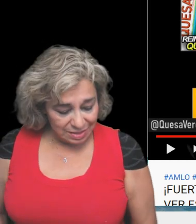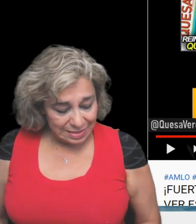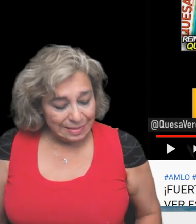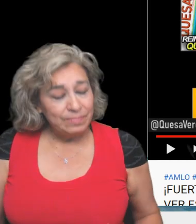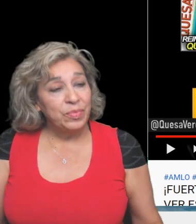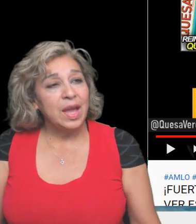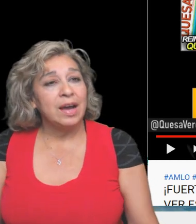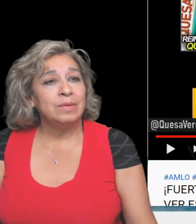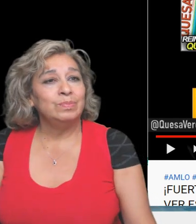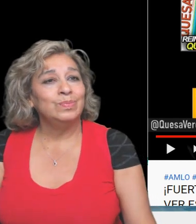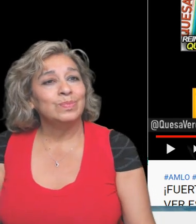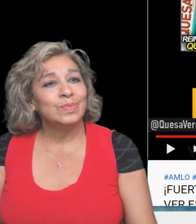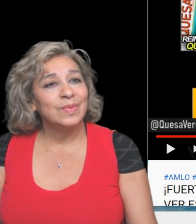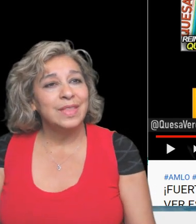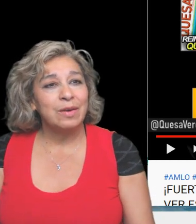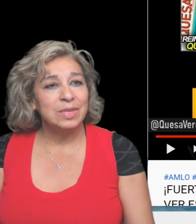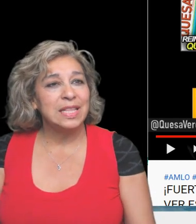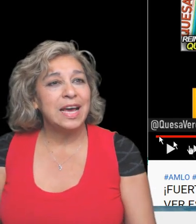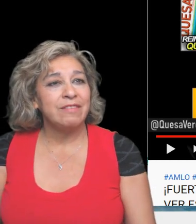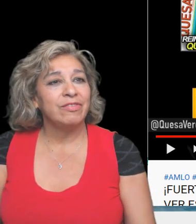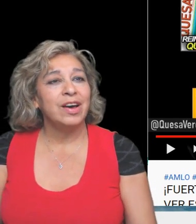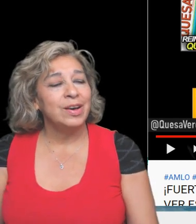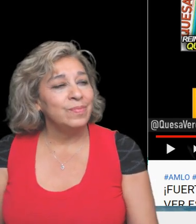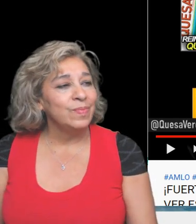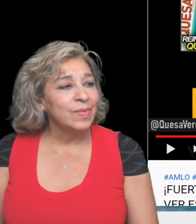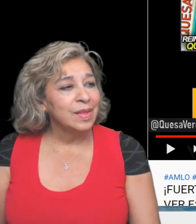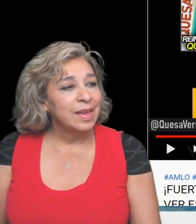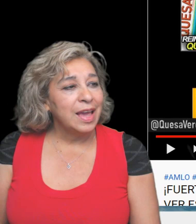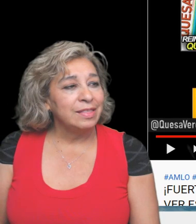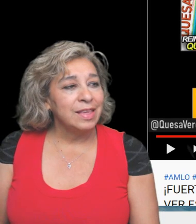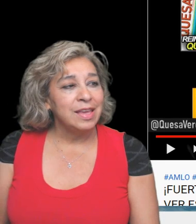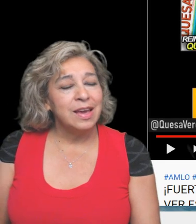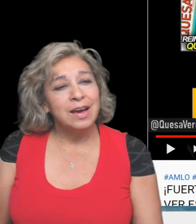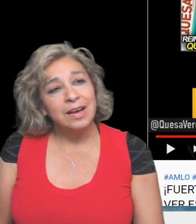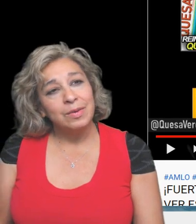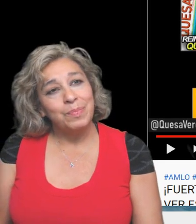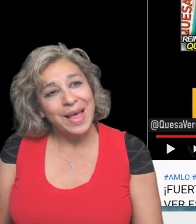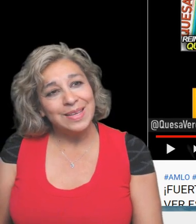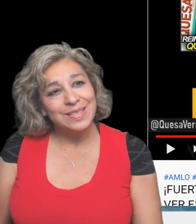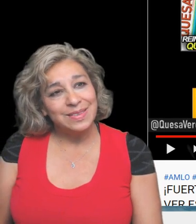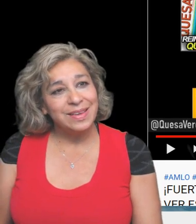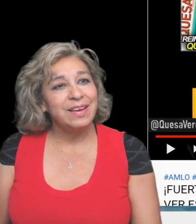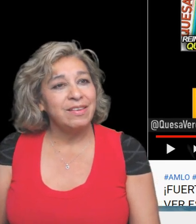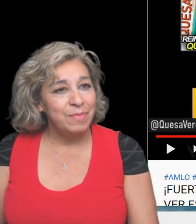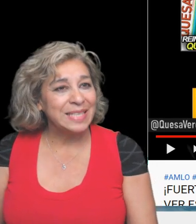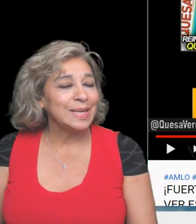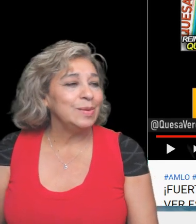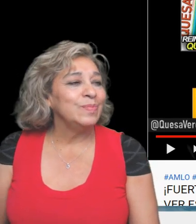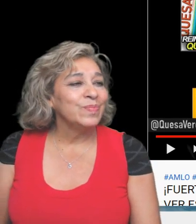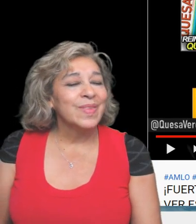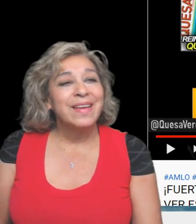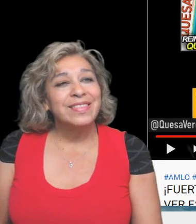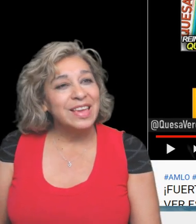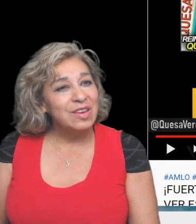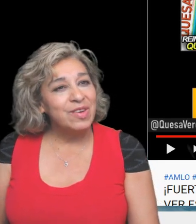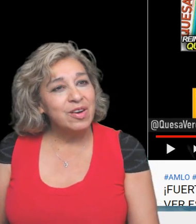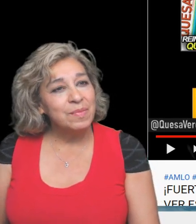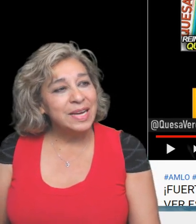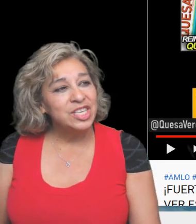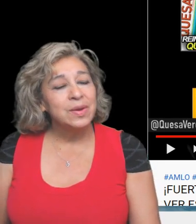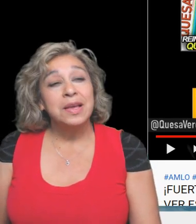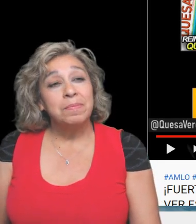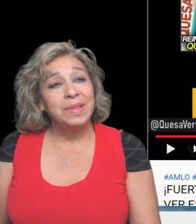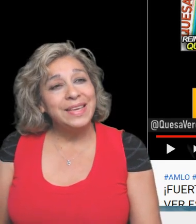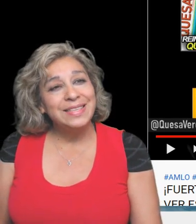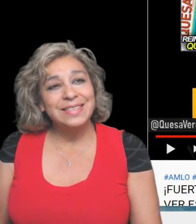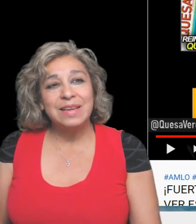conference that was live at the Palace of Mexico. So thank you very